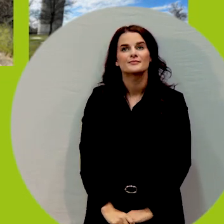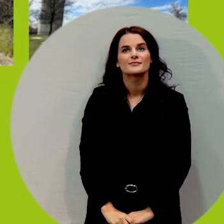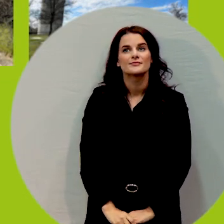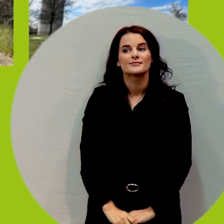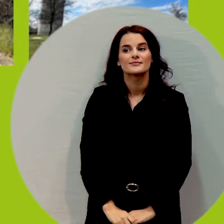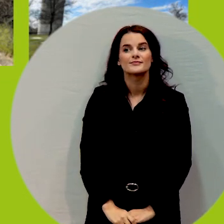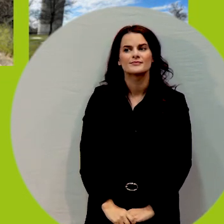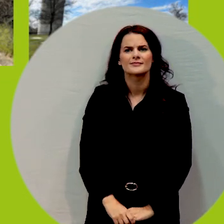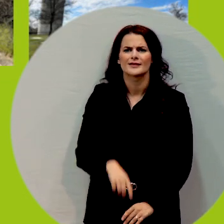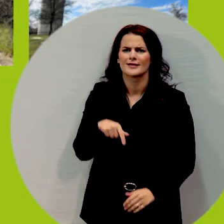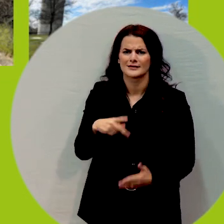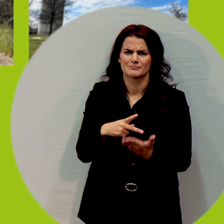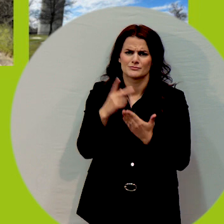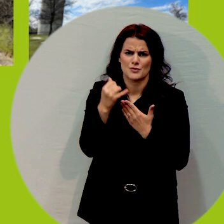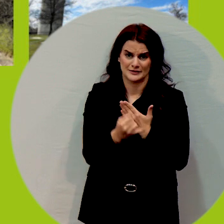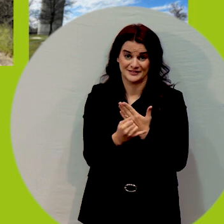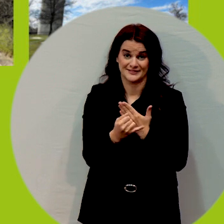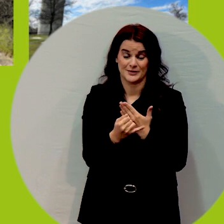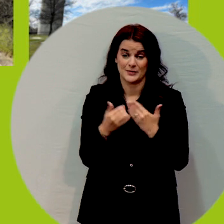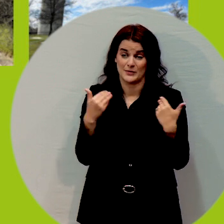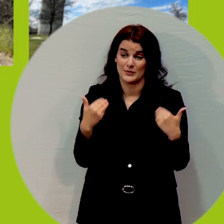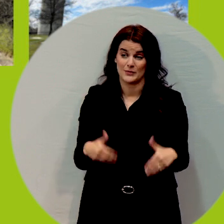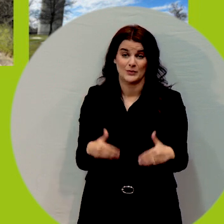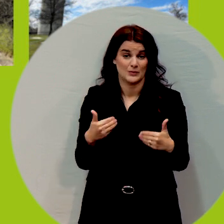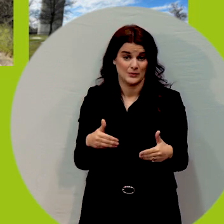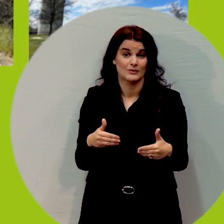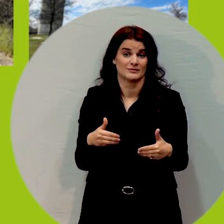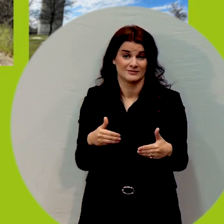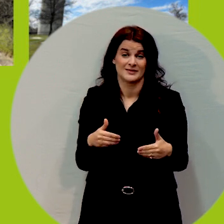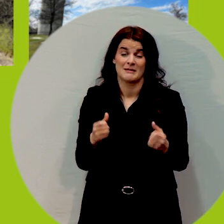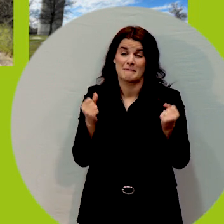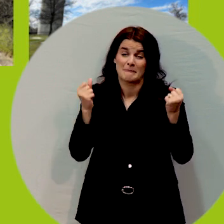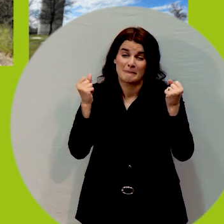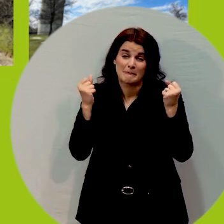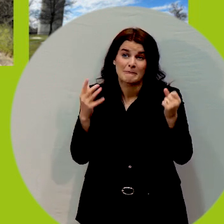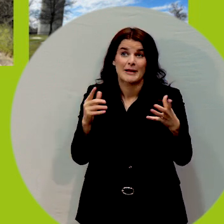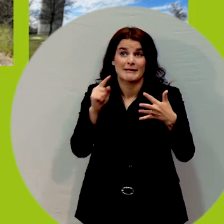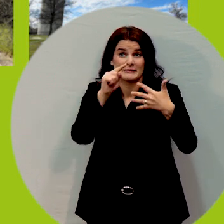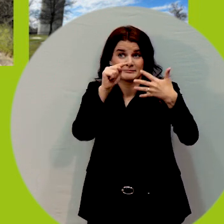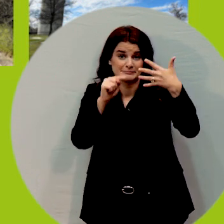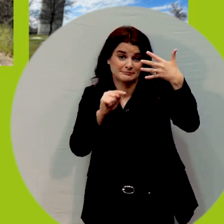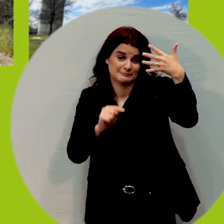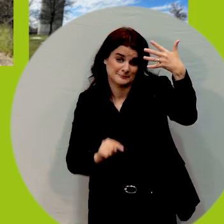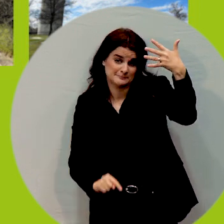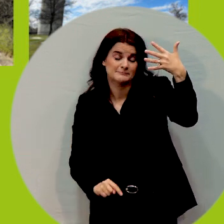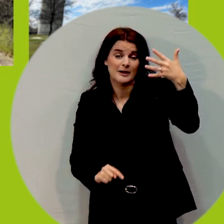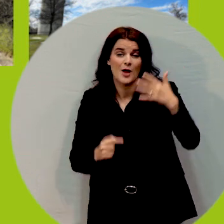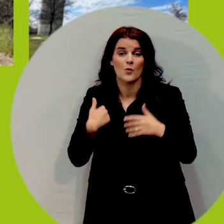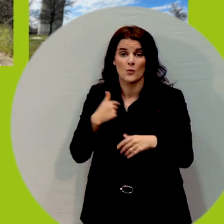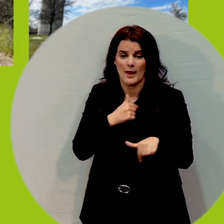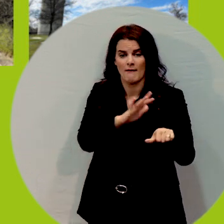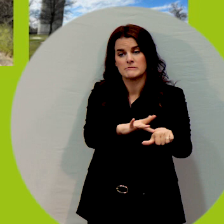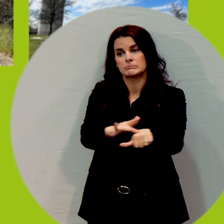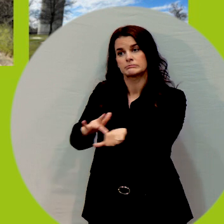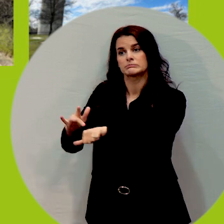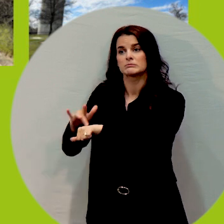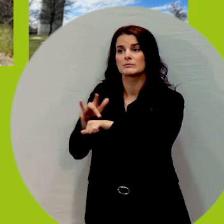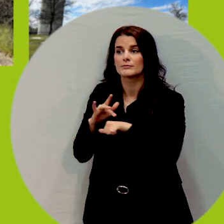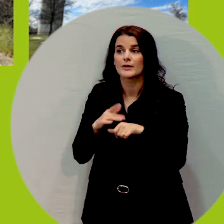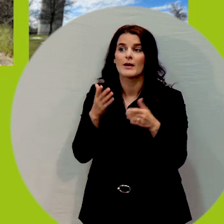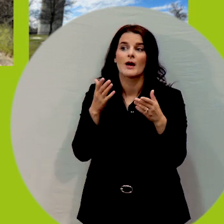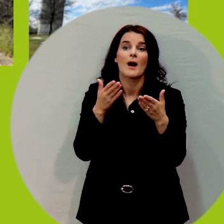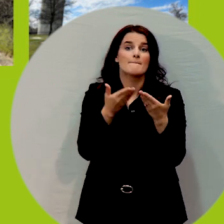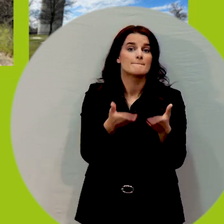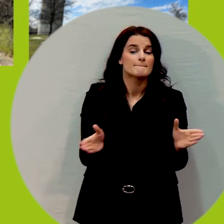This project consisted of many sites. So this was the pocket parks,